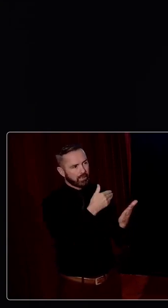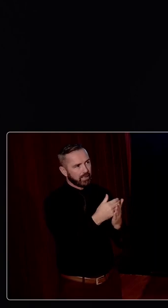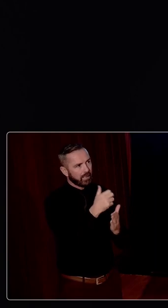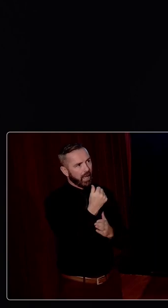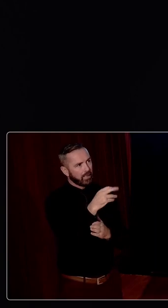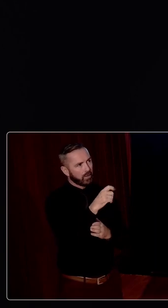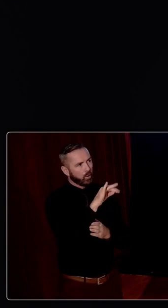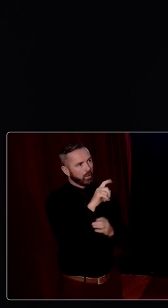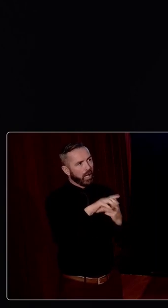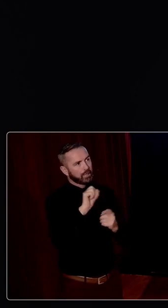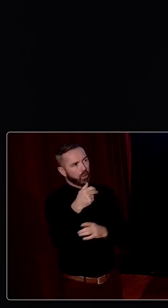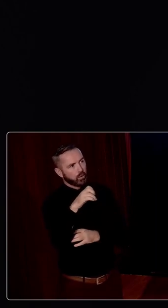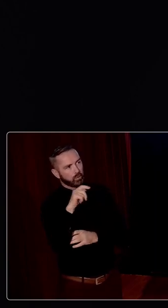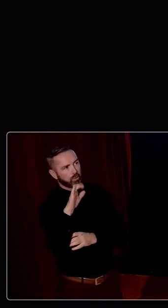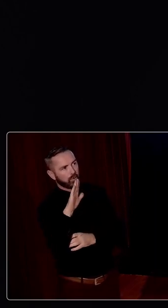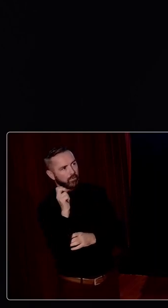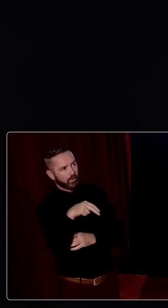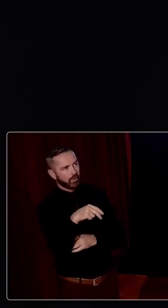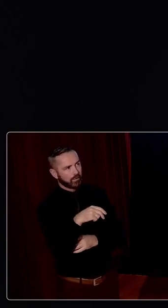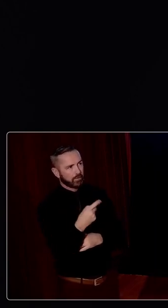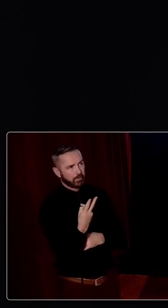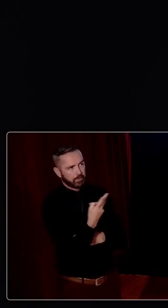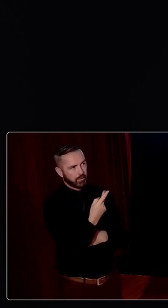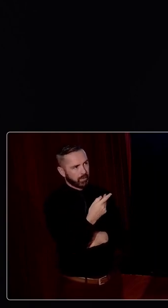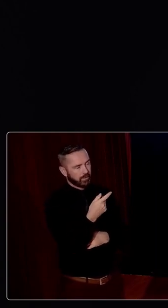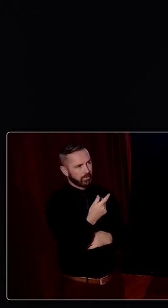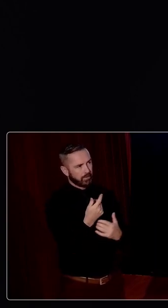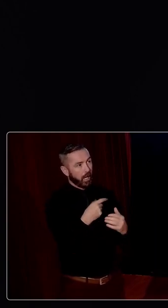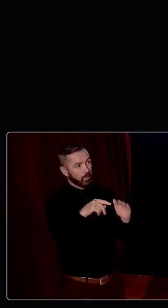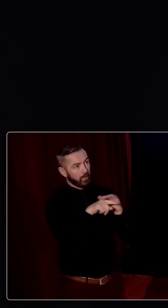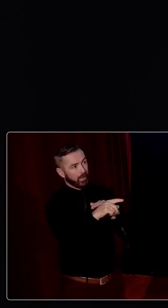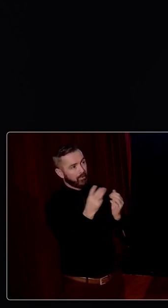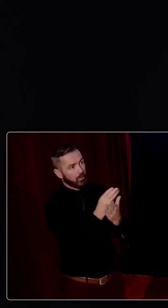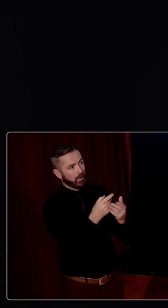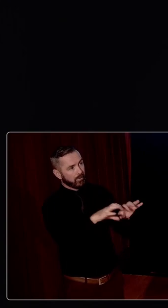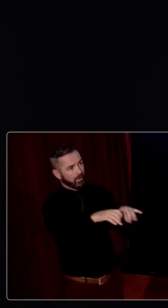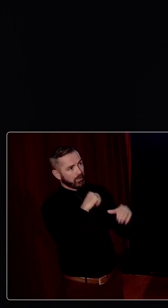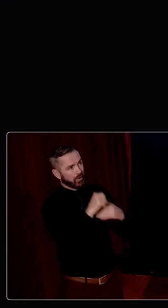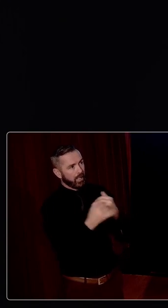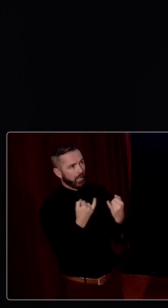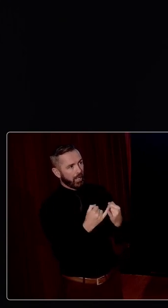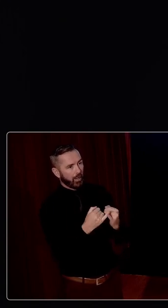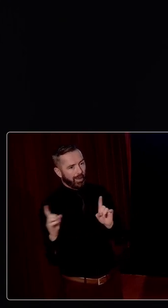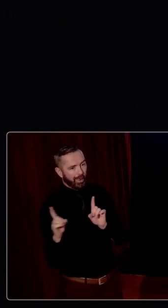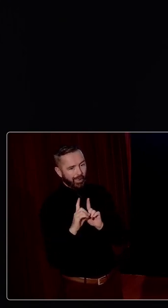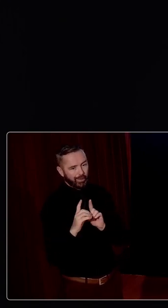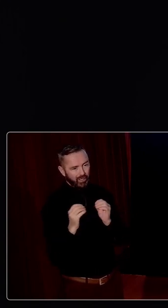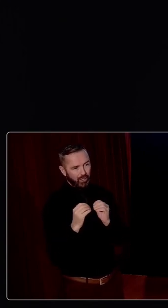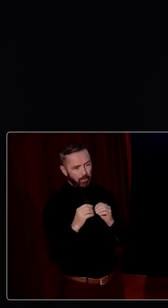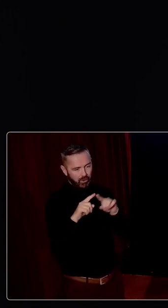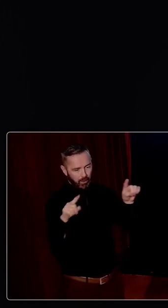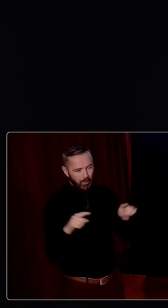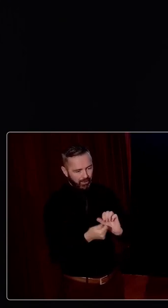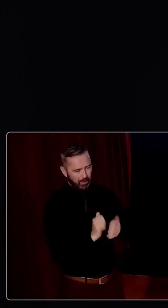Aline O'Hulavan and Sean O'Toolewan, Sue O'Sebuska. I was up there for part of the conference today and it was like standing next to the commentary box